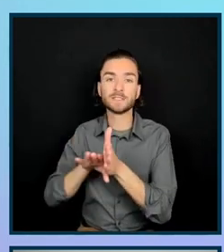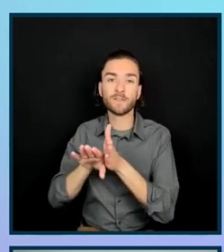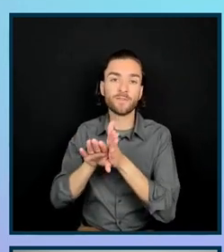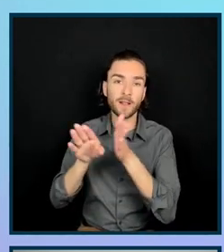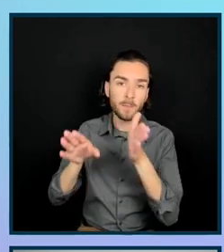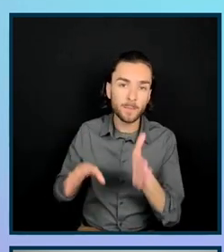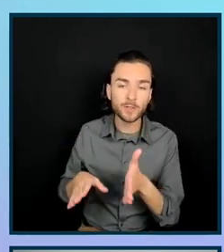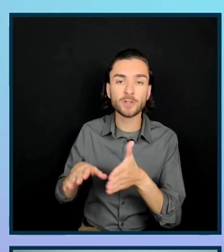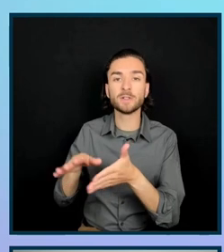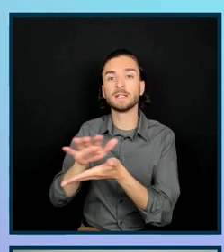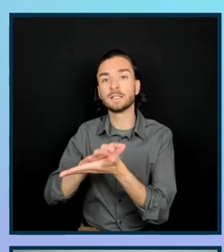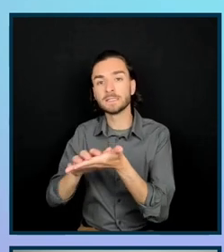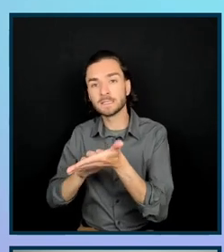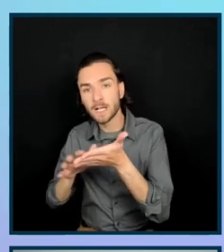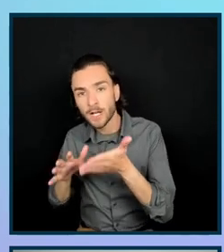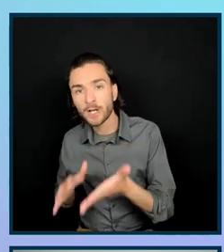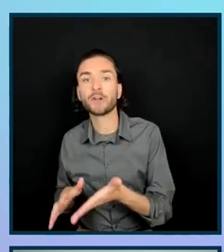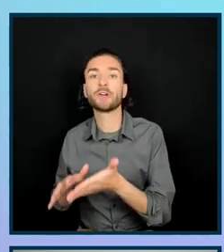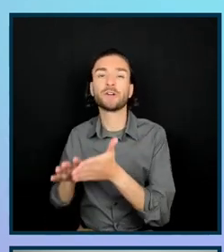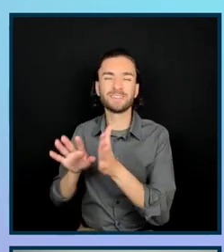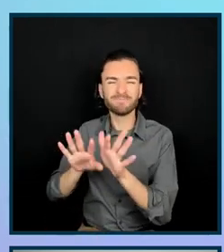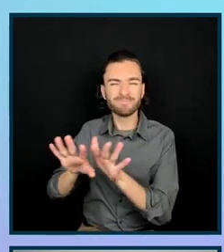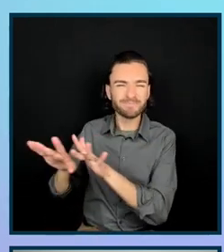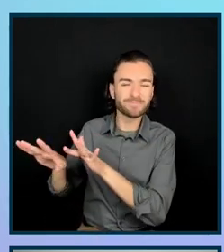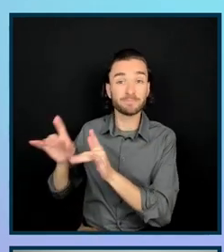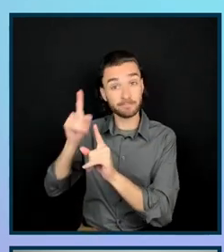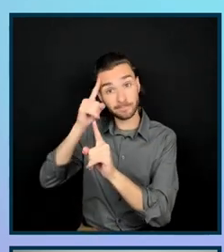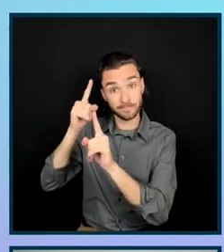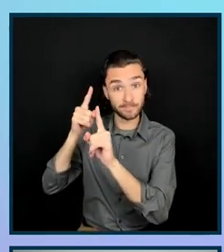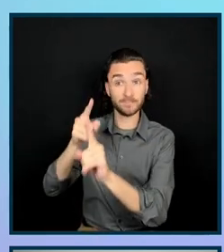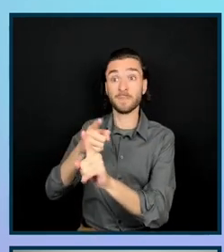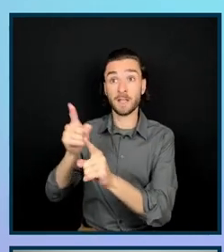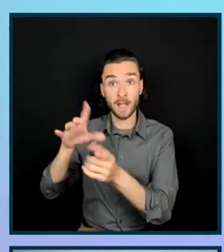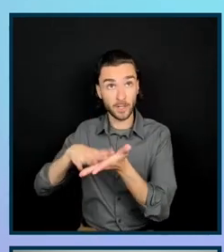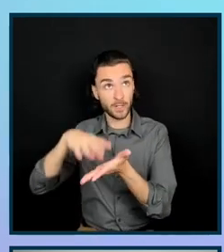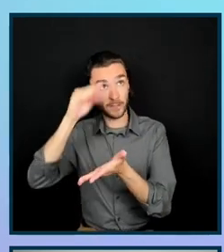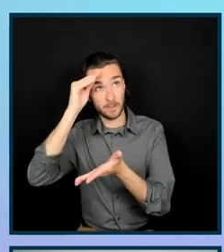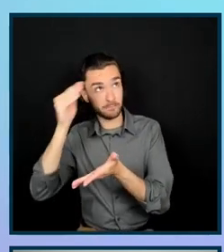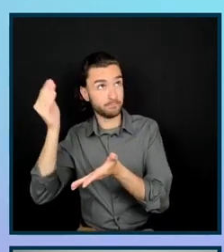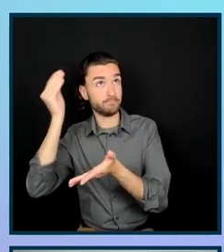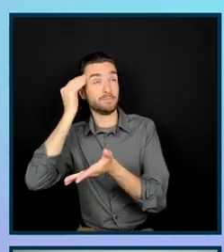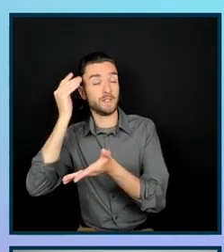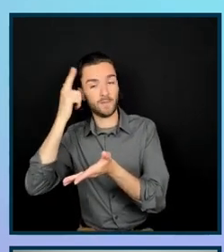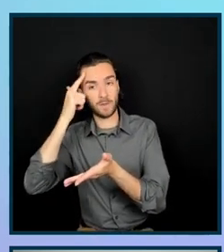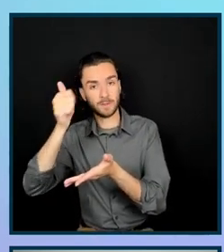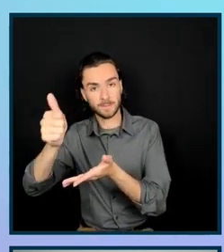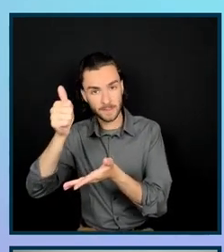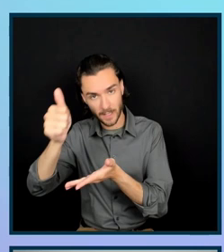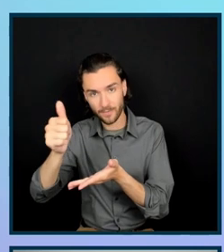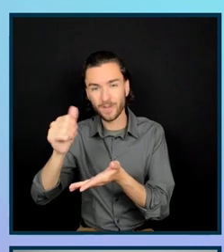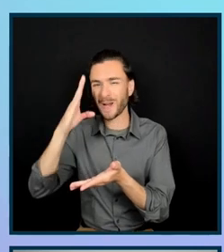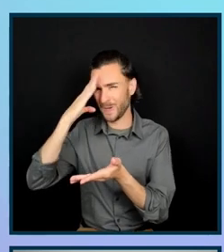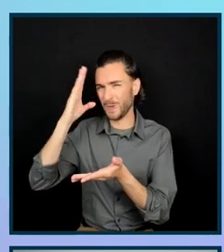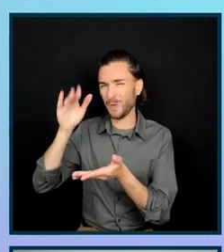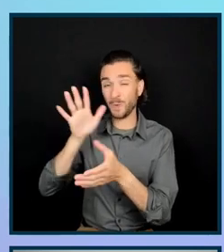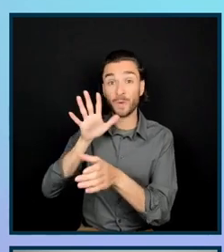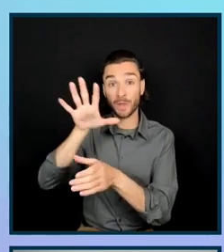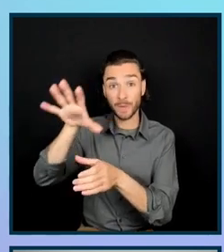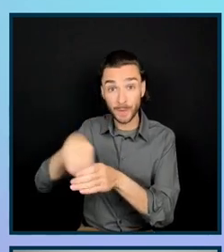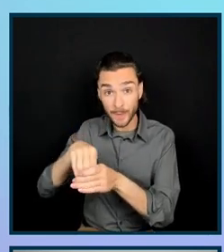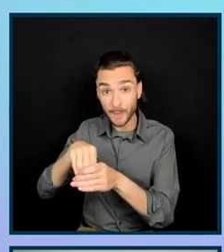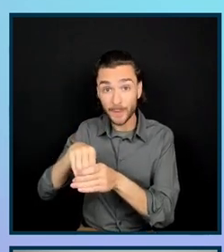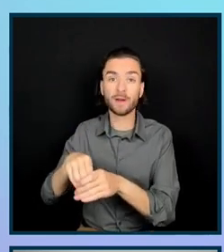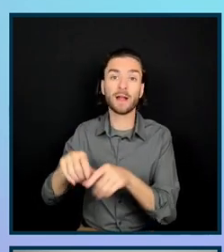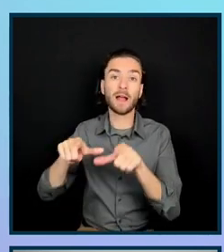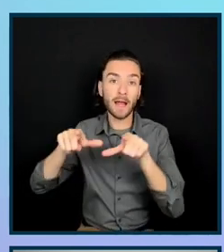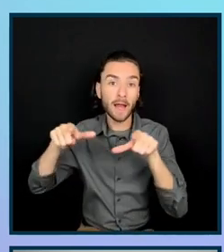so they would have takeaways to implement themselves. And some of the topics we knew we would touch during this training was things like content language,